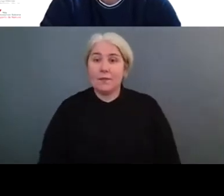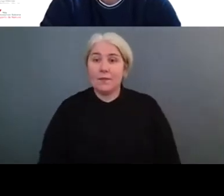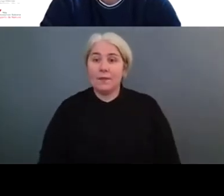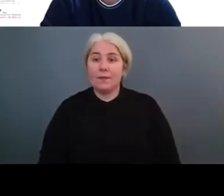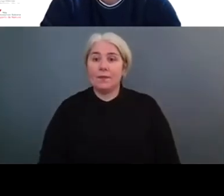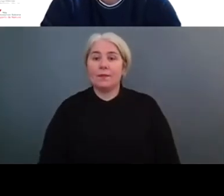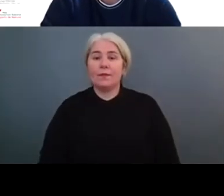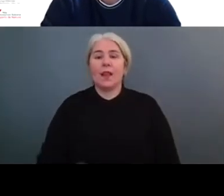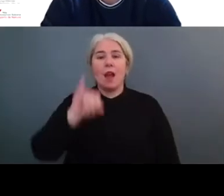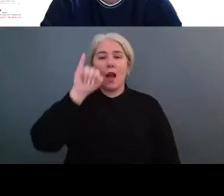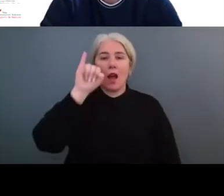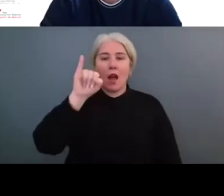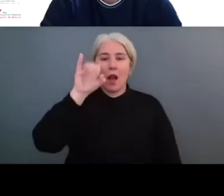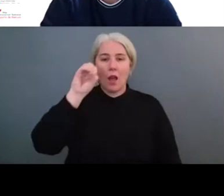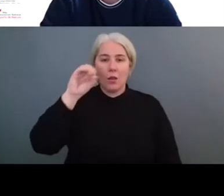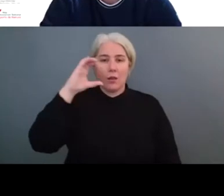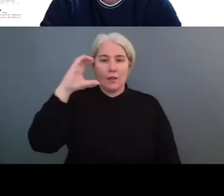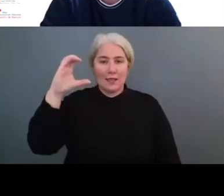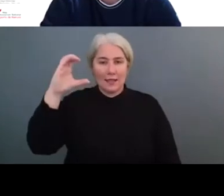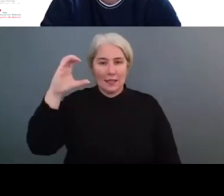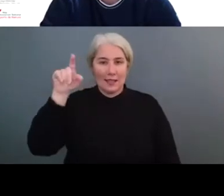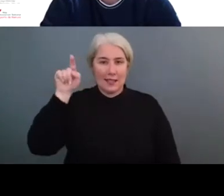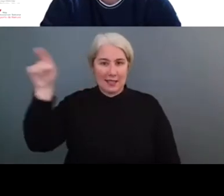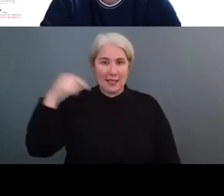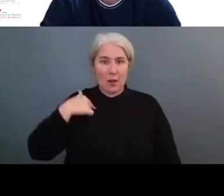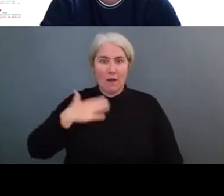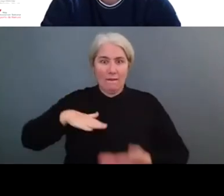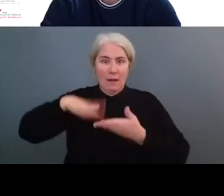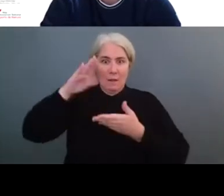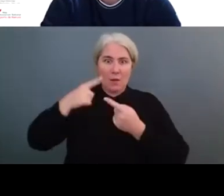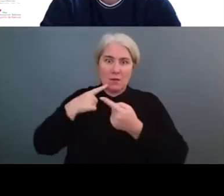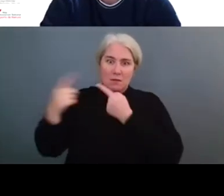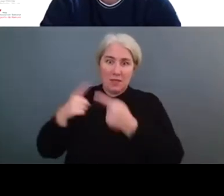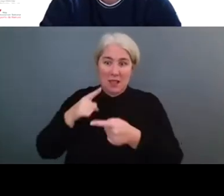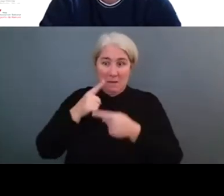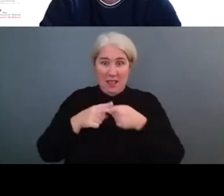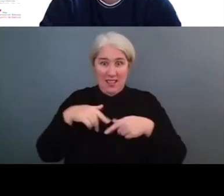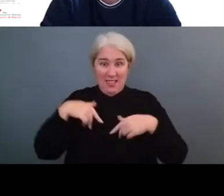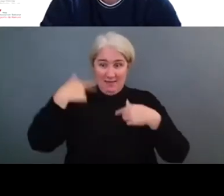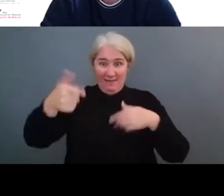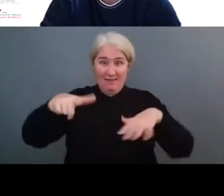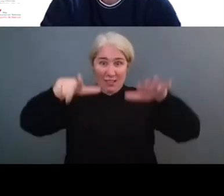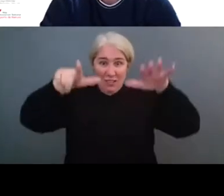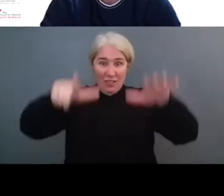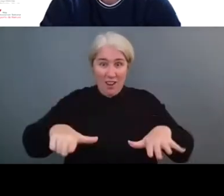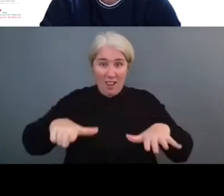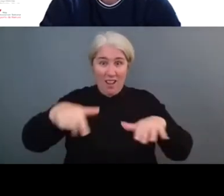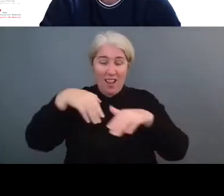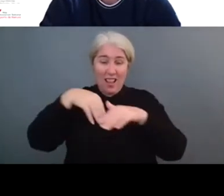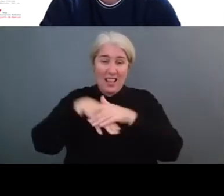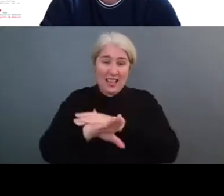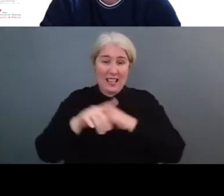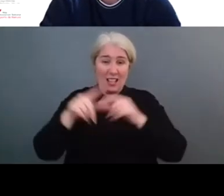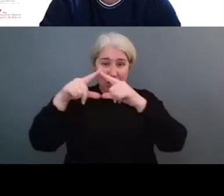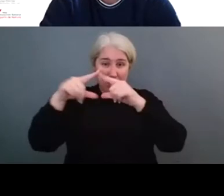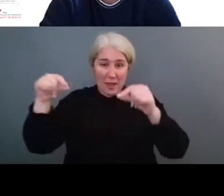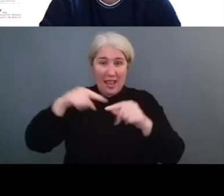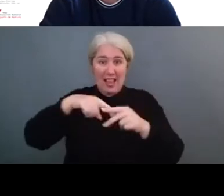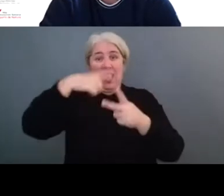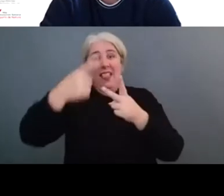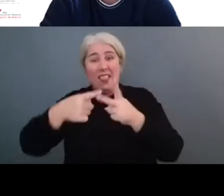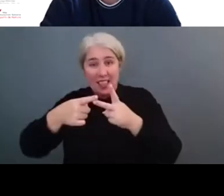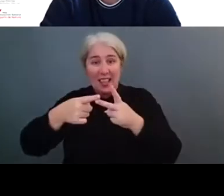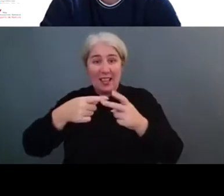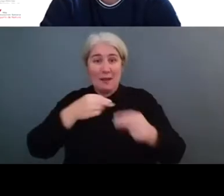Committee in terms of Tokyo, inshallah, and Beijing Olympic Games. But we are already